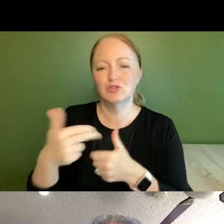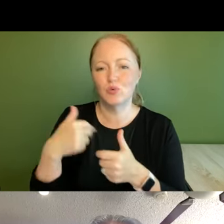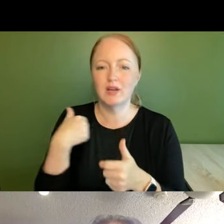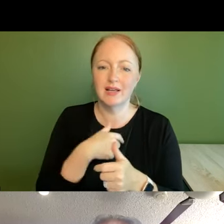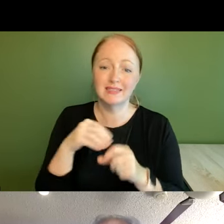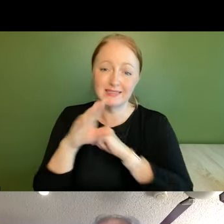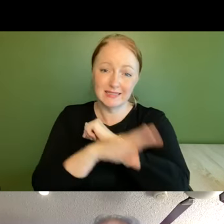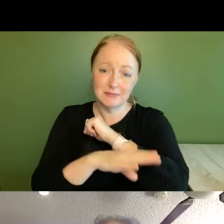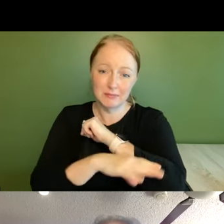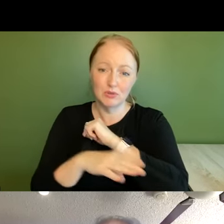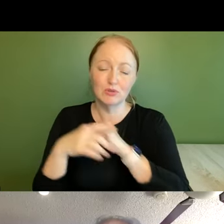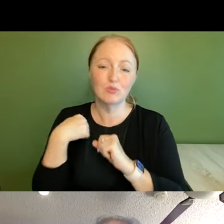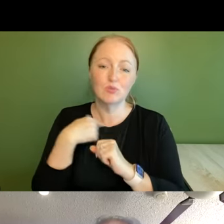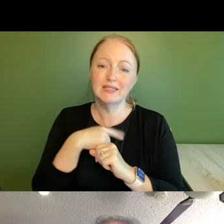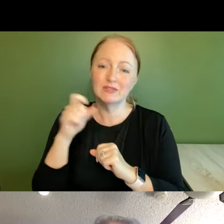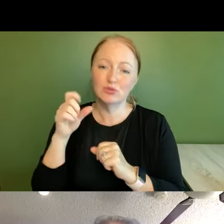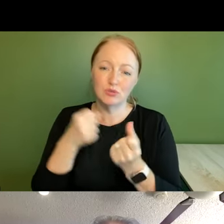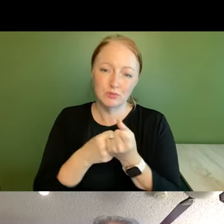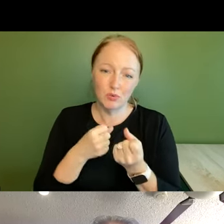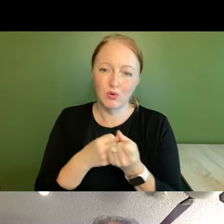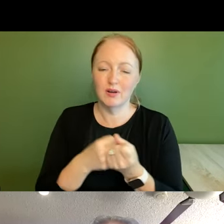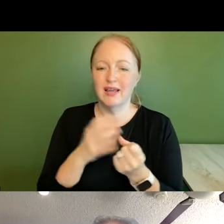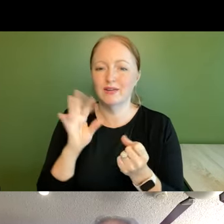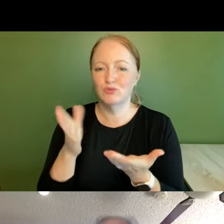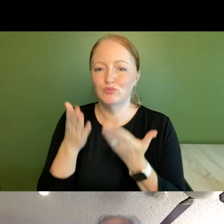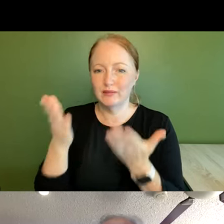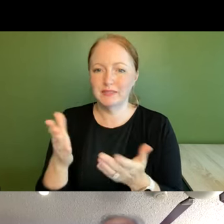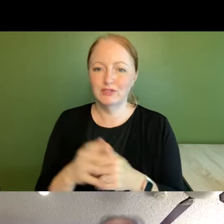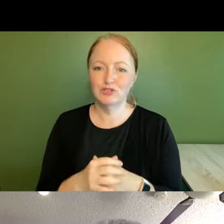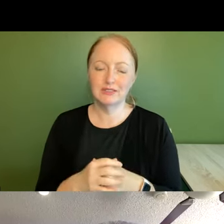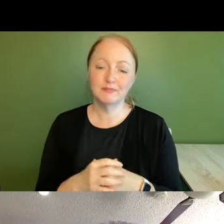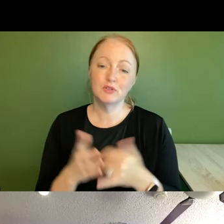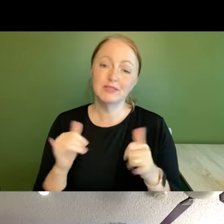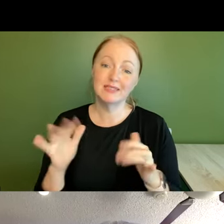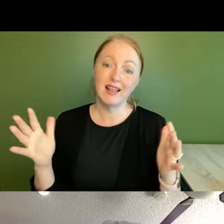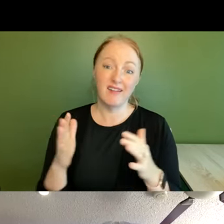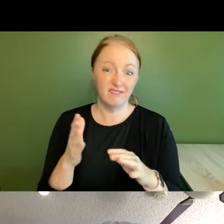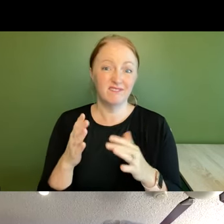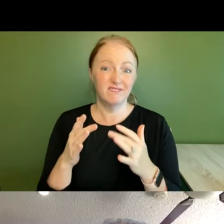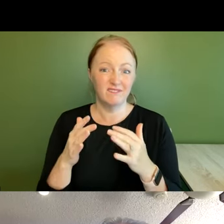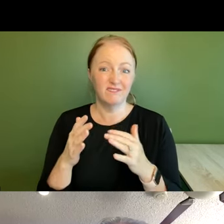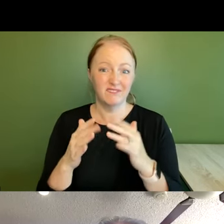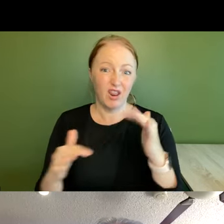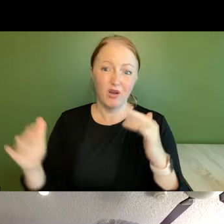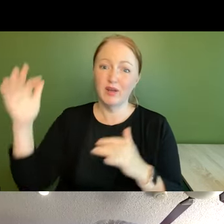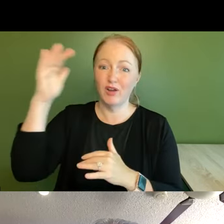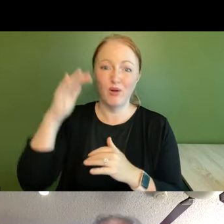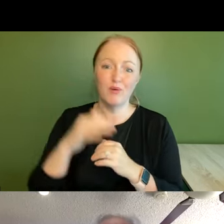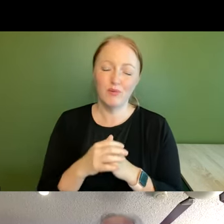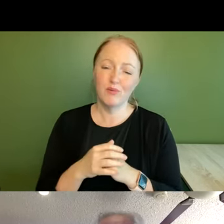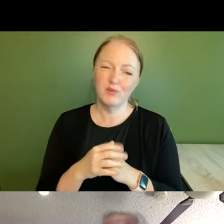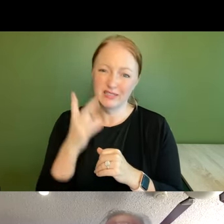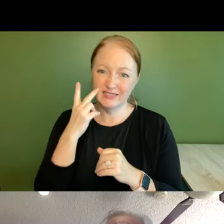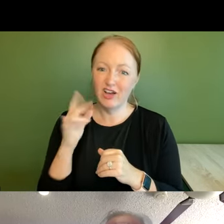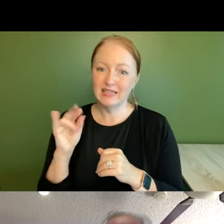september we need your support and your recommendations uh we still have a long ways to go as we saw on that index